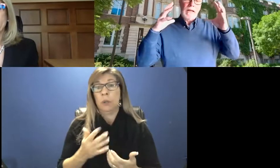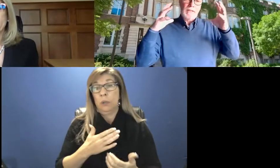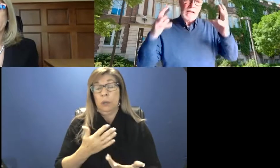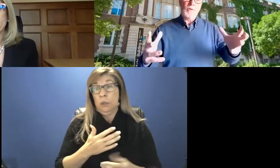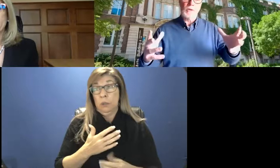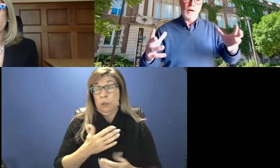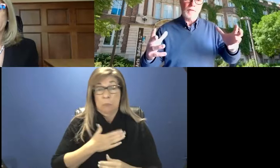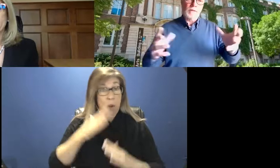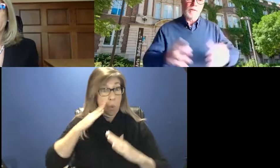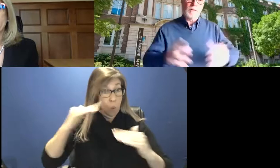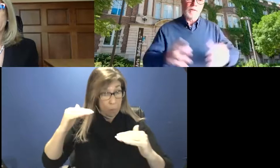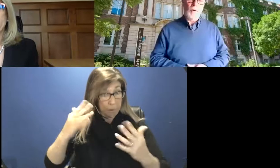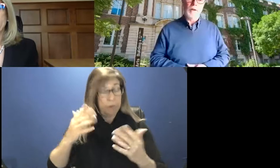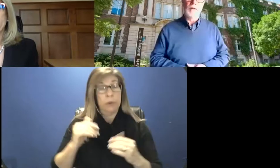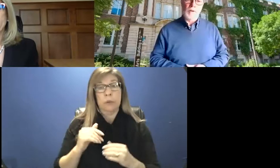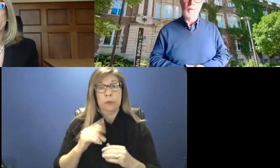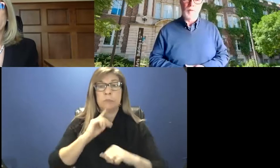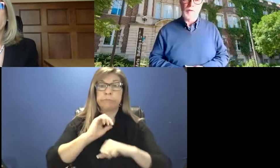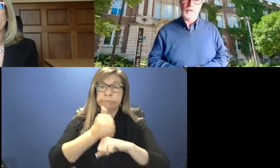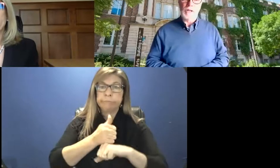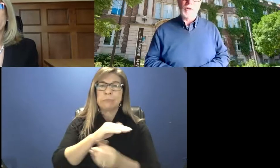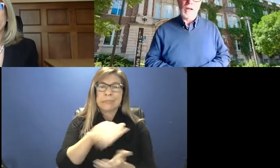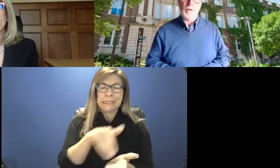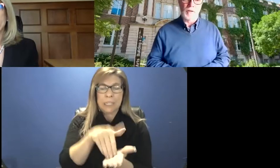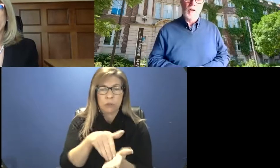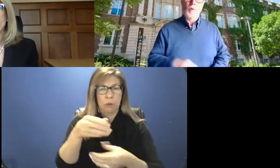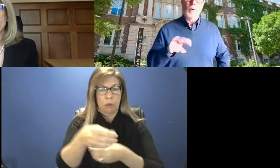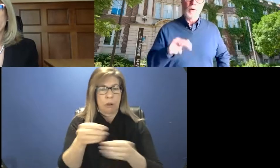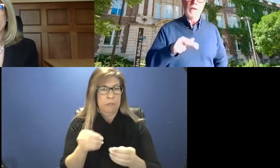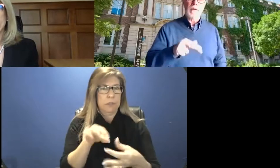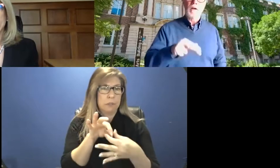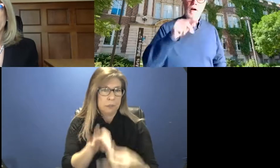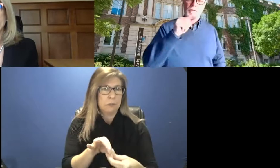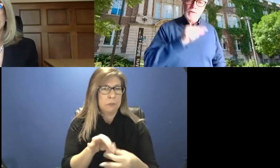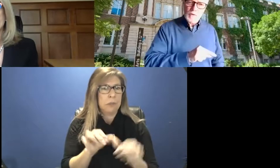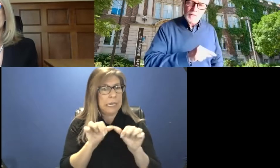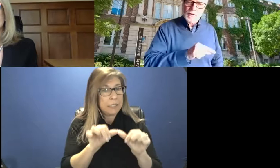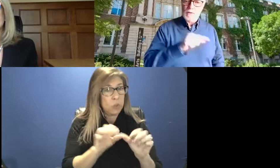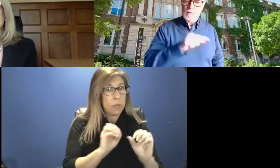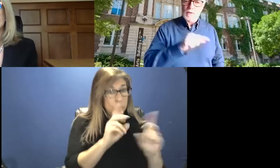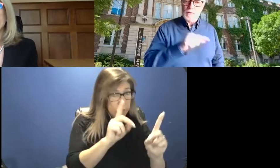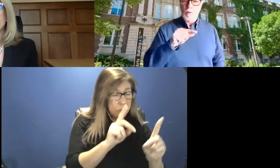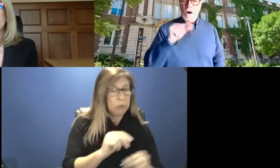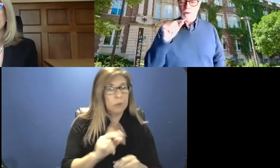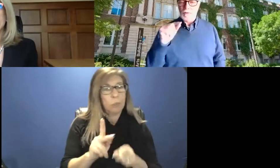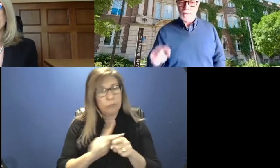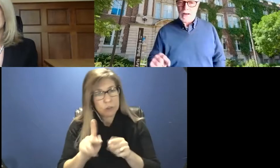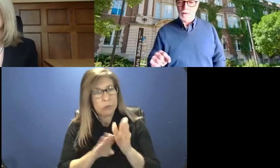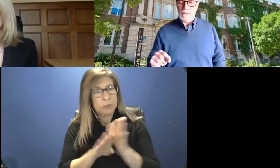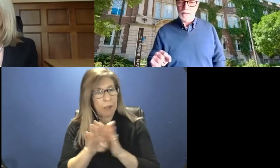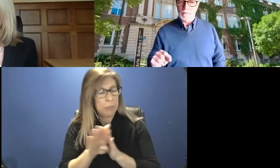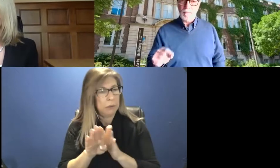central office for continuing and professional education will be of service to all of our